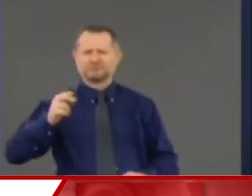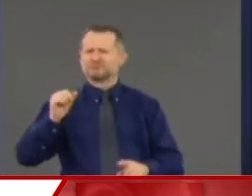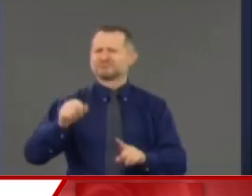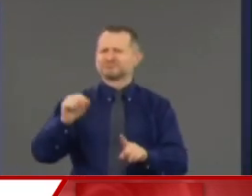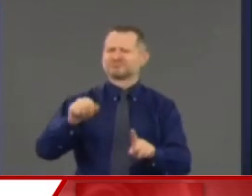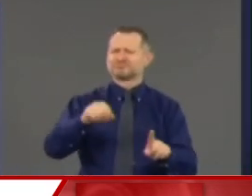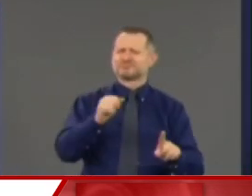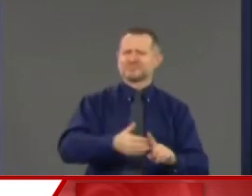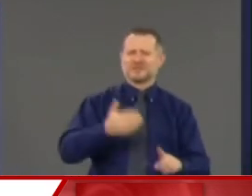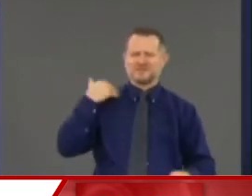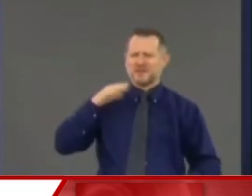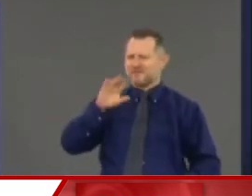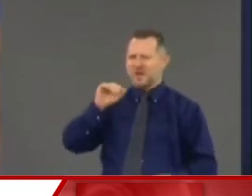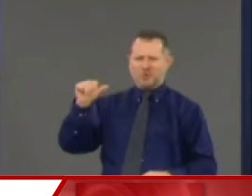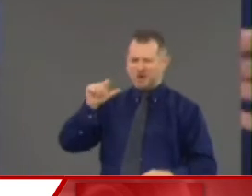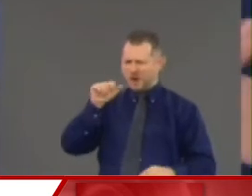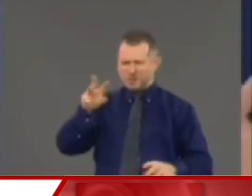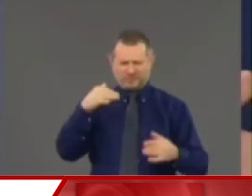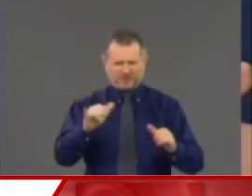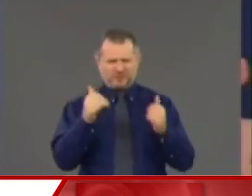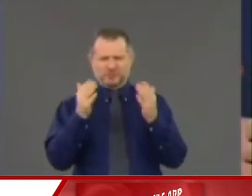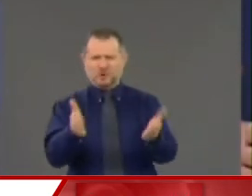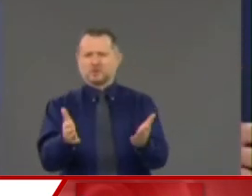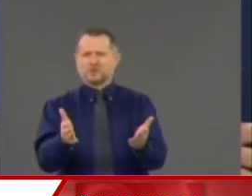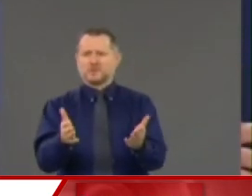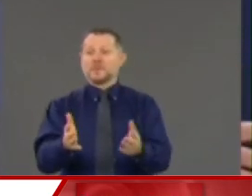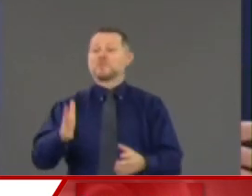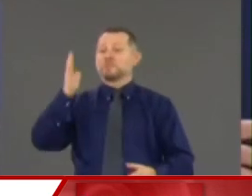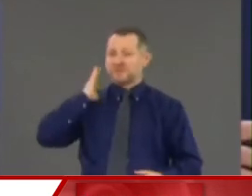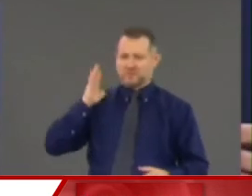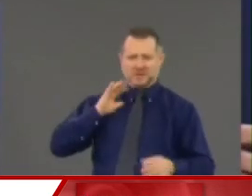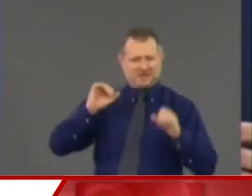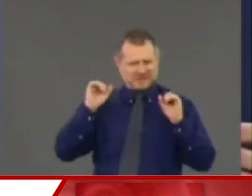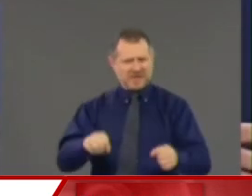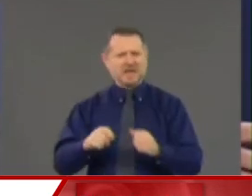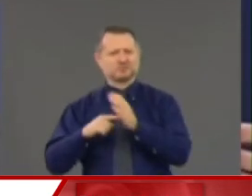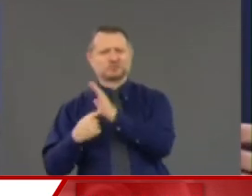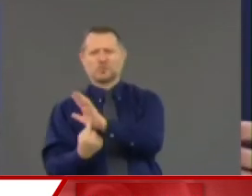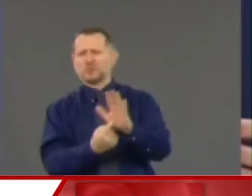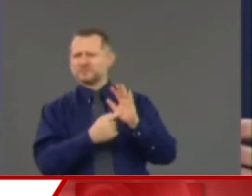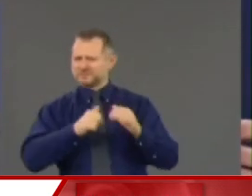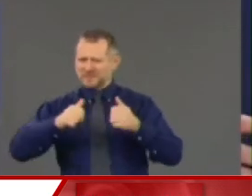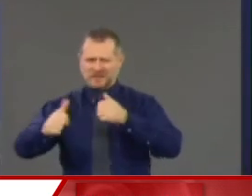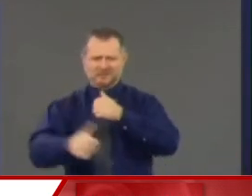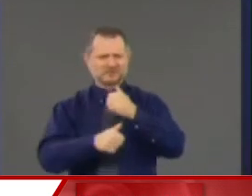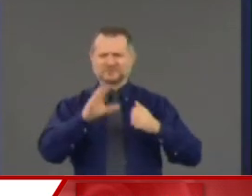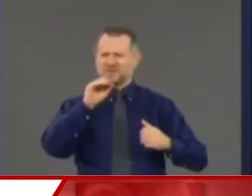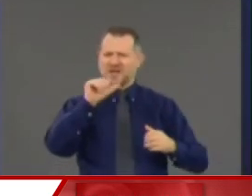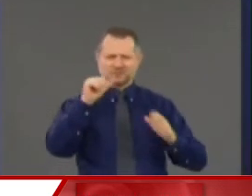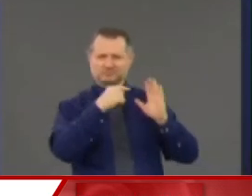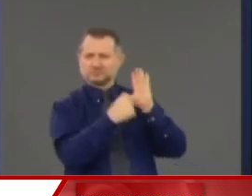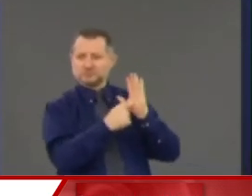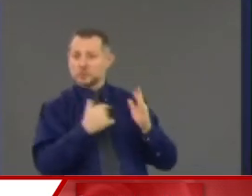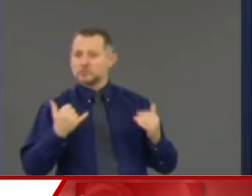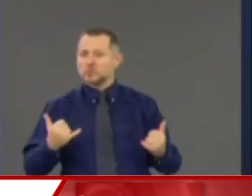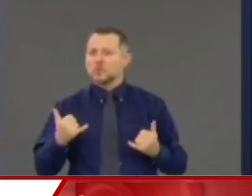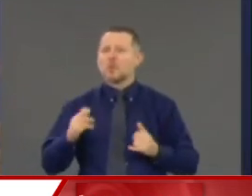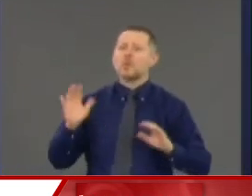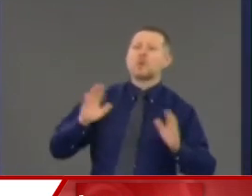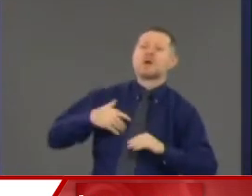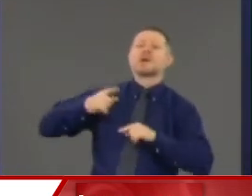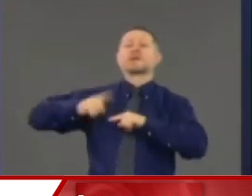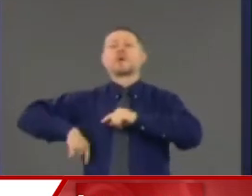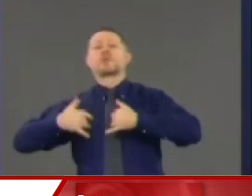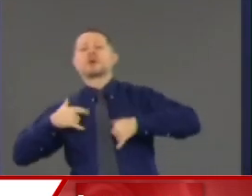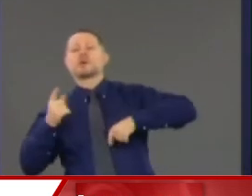didn't change. How did you used to be able to do it with 50A, but now all of a sudden you can't do it because